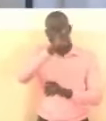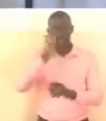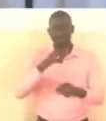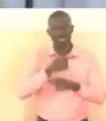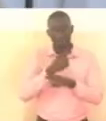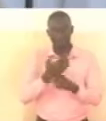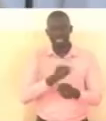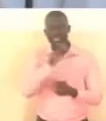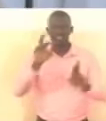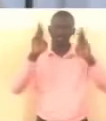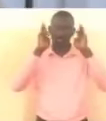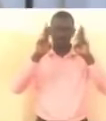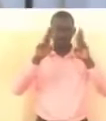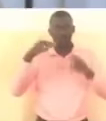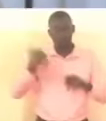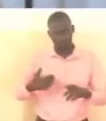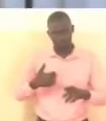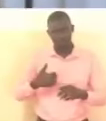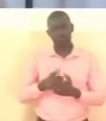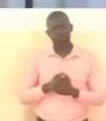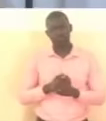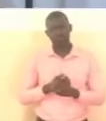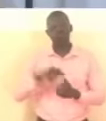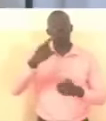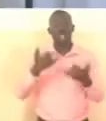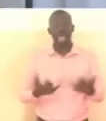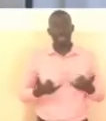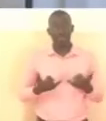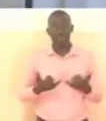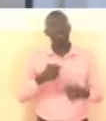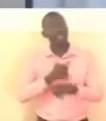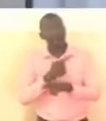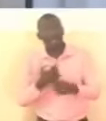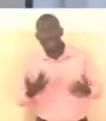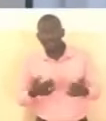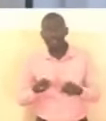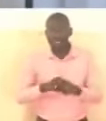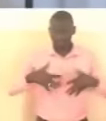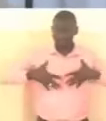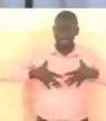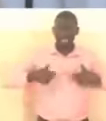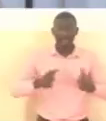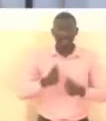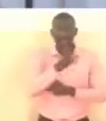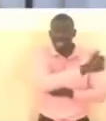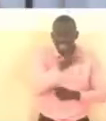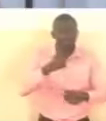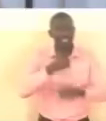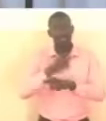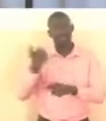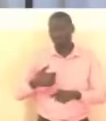and the wishes of the people for now the health of every citizen